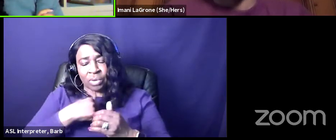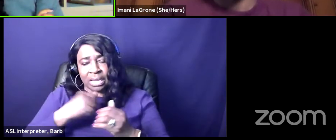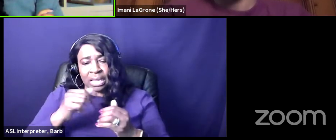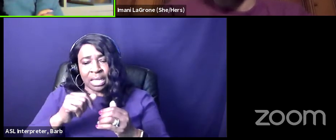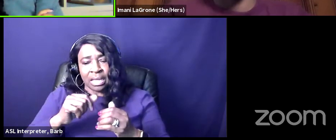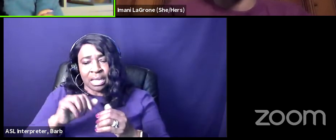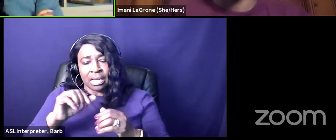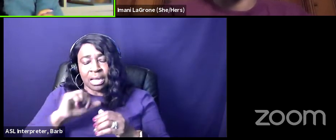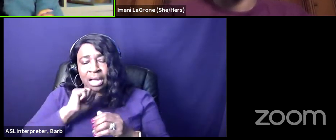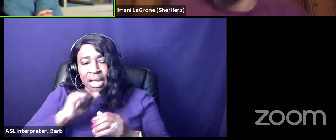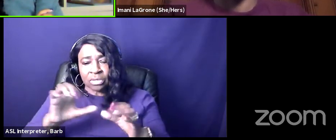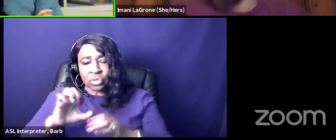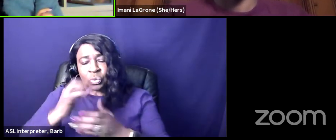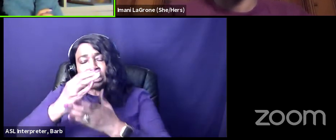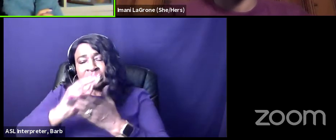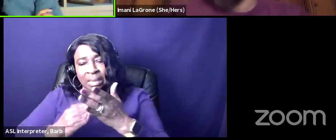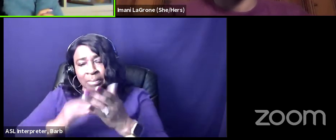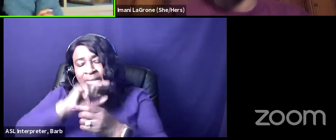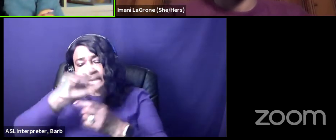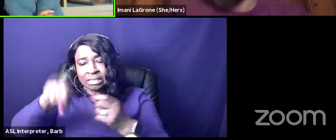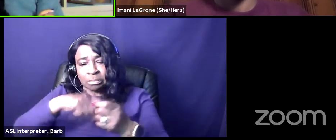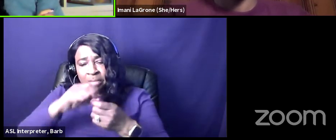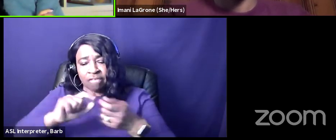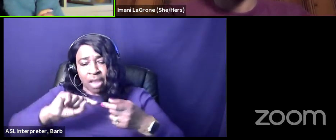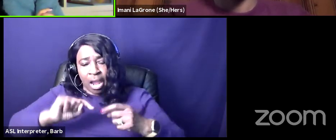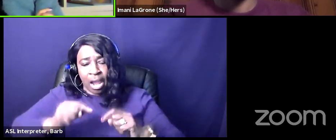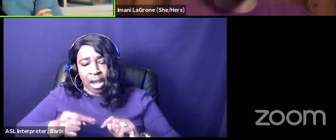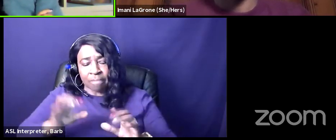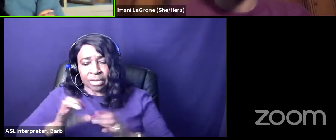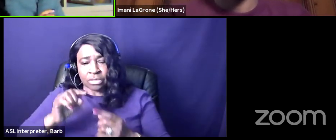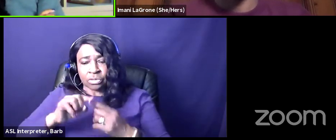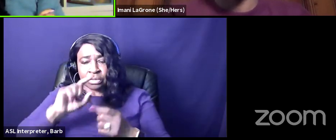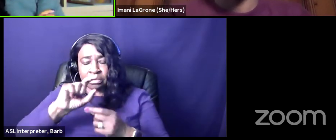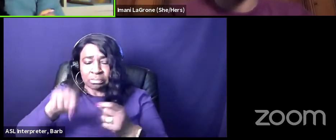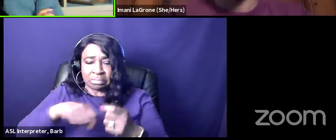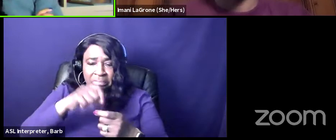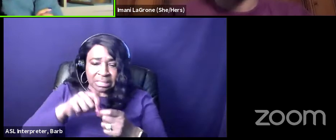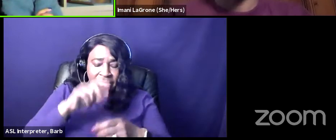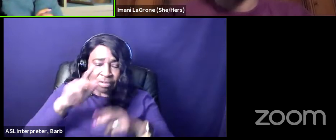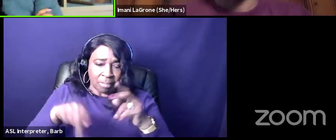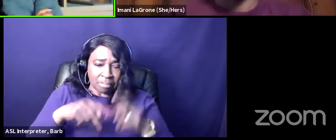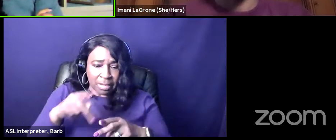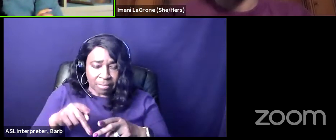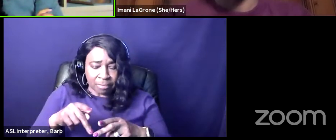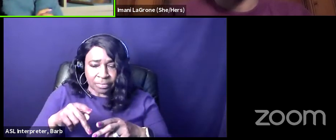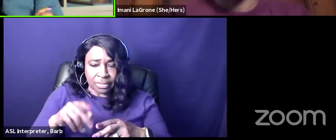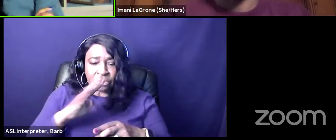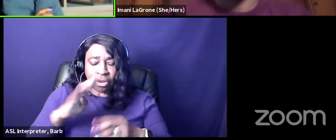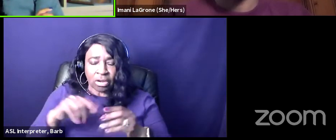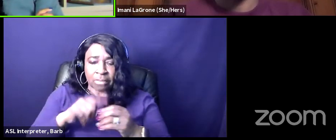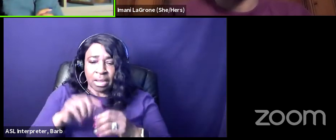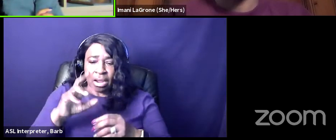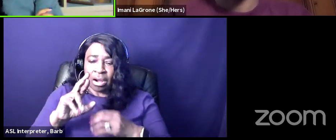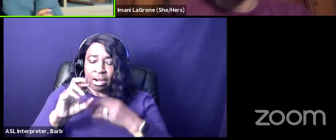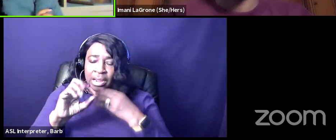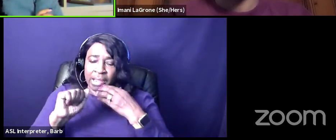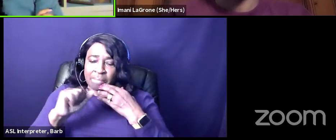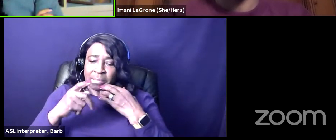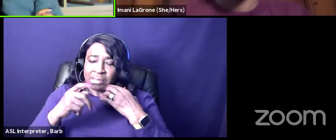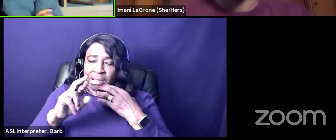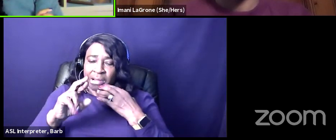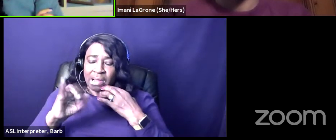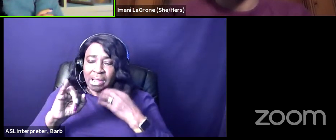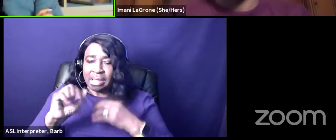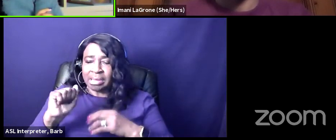harm that was done to particular people because i mean for me reparations has to be an institutional conversation like i don't think it should be